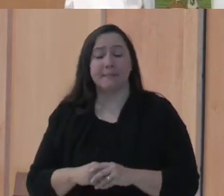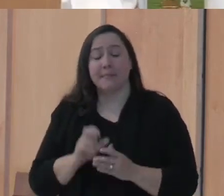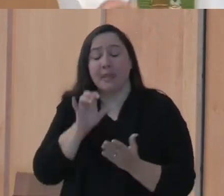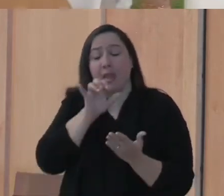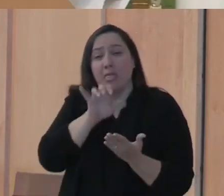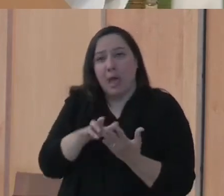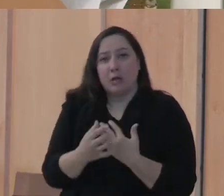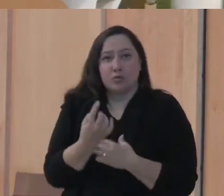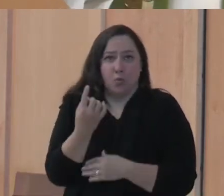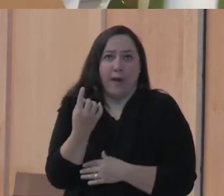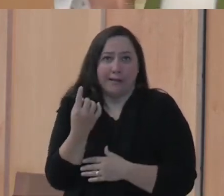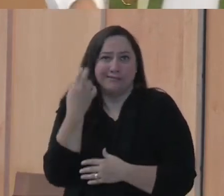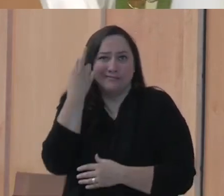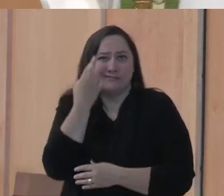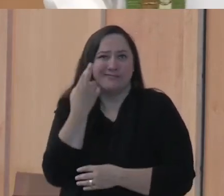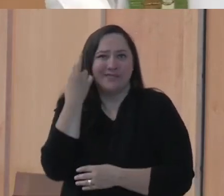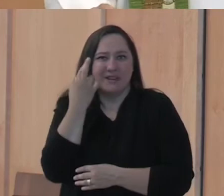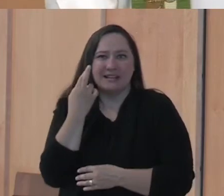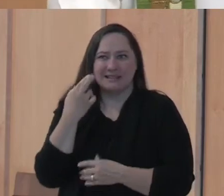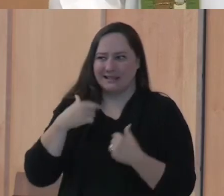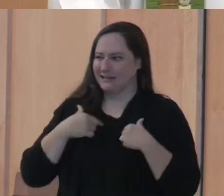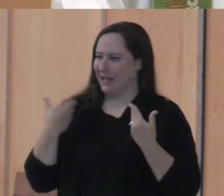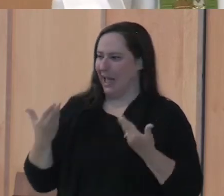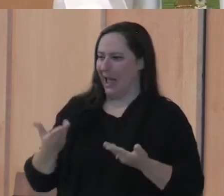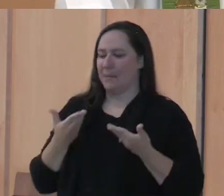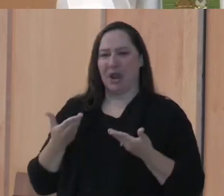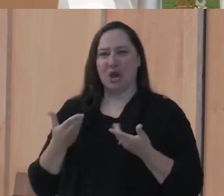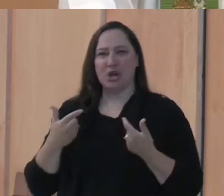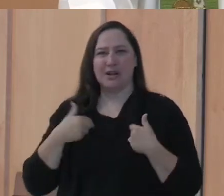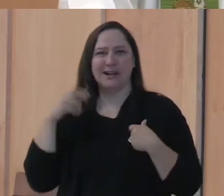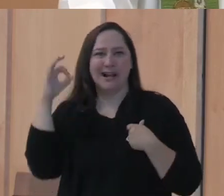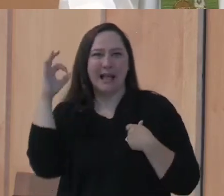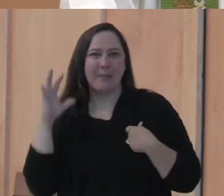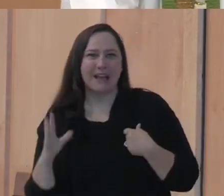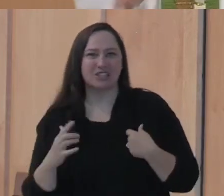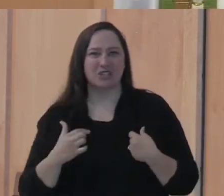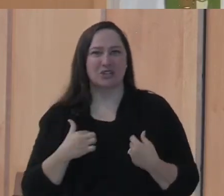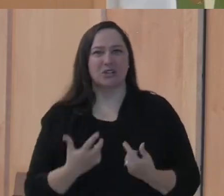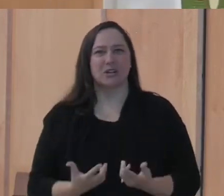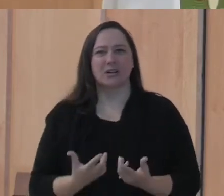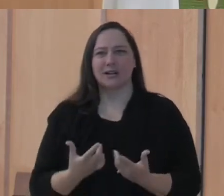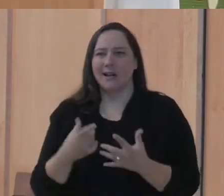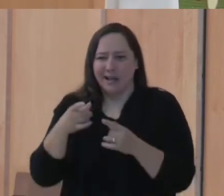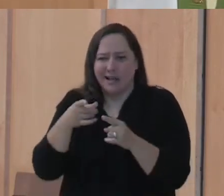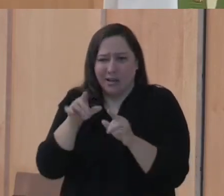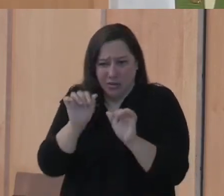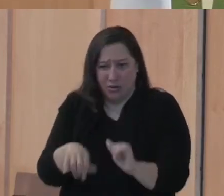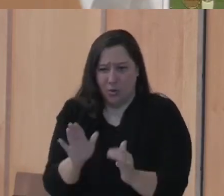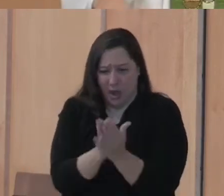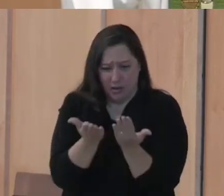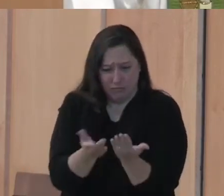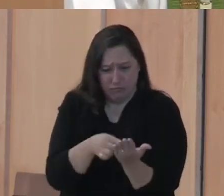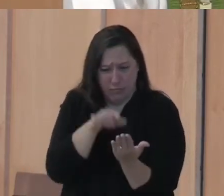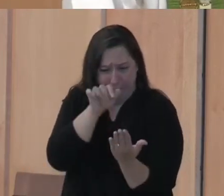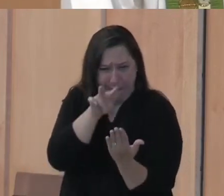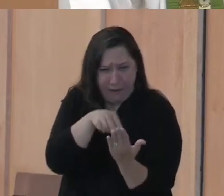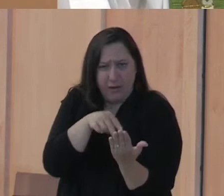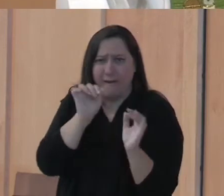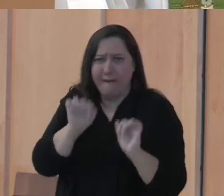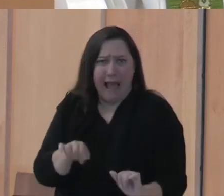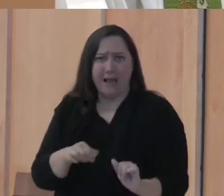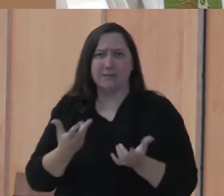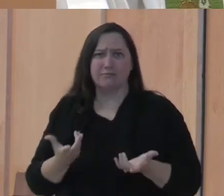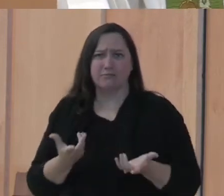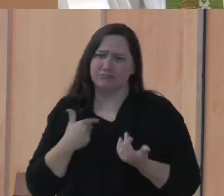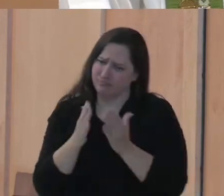That's one of the main reasons that I'm here to serve you as your pastor. Not that you can't open the word of God on your own. Sure you can. I